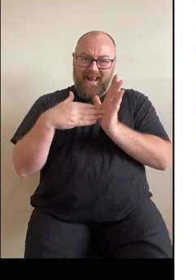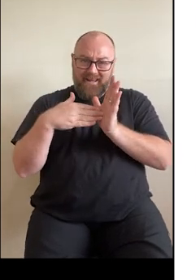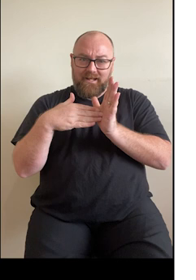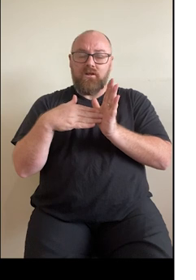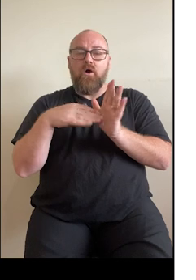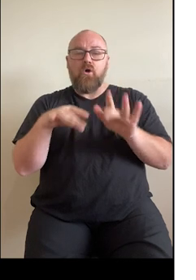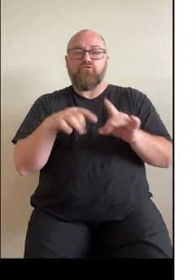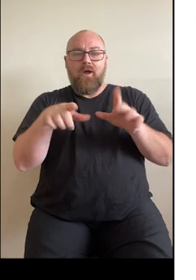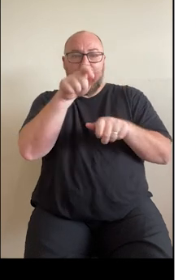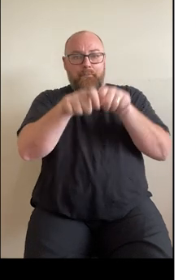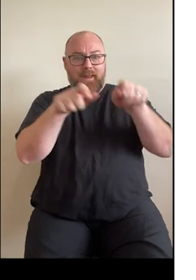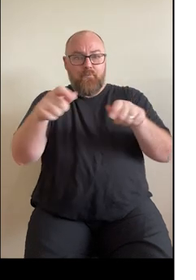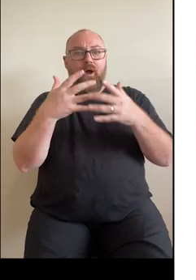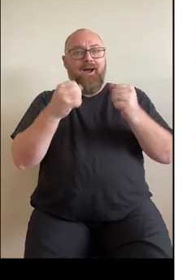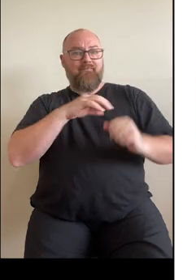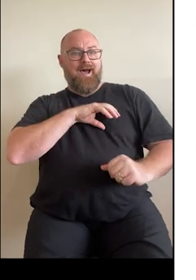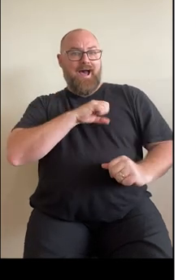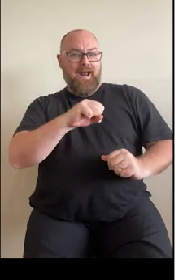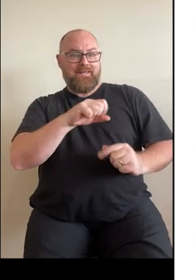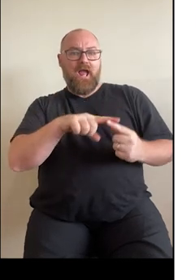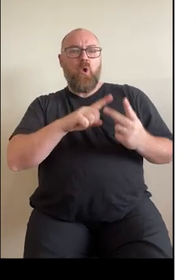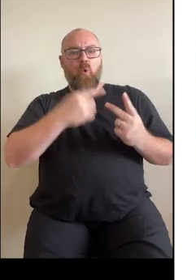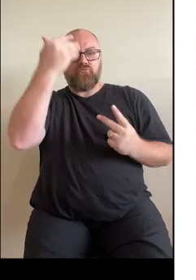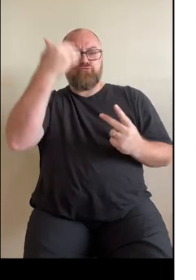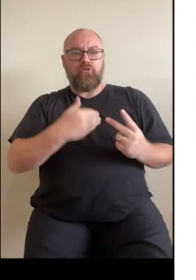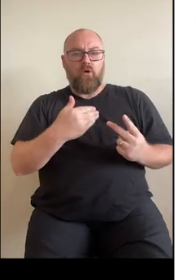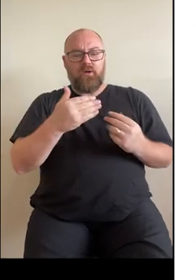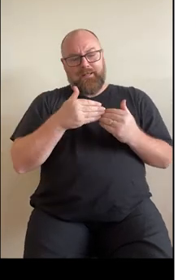a heart attack or stroke within the next five years.